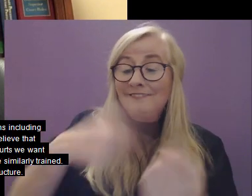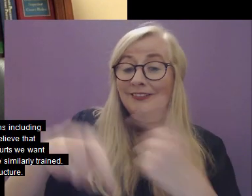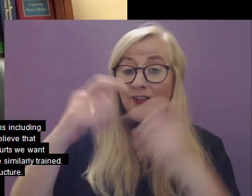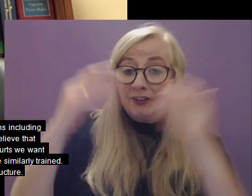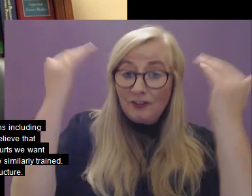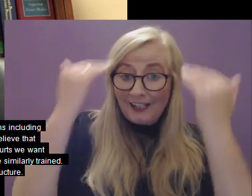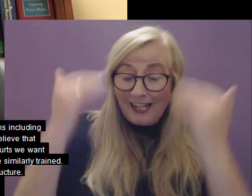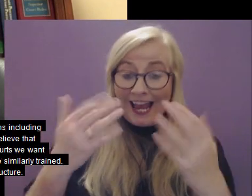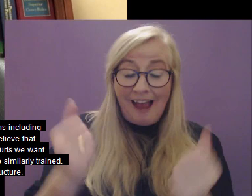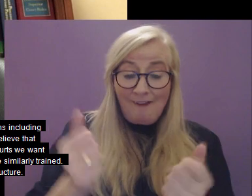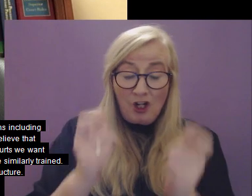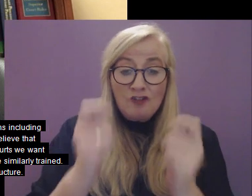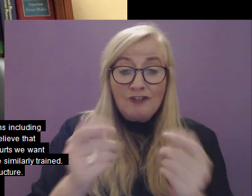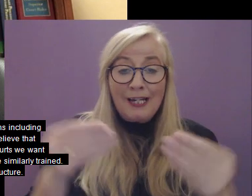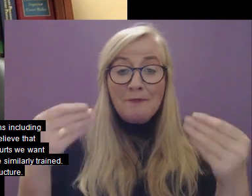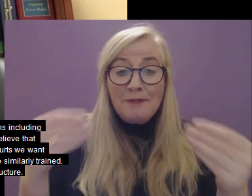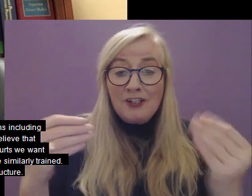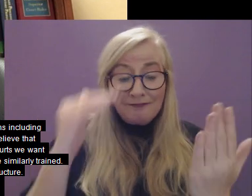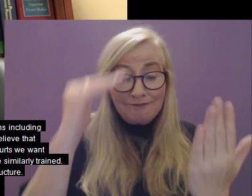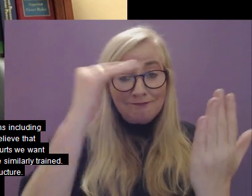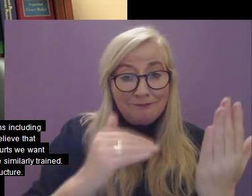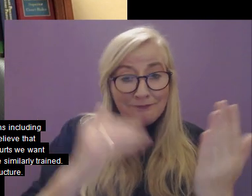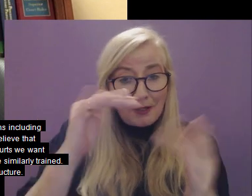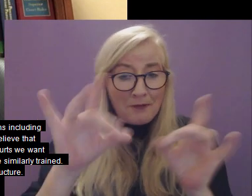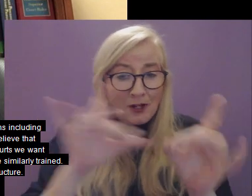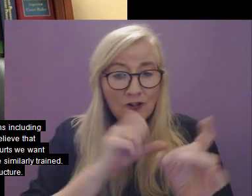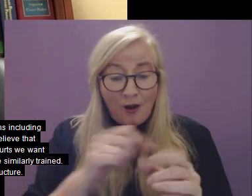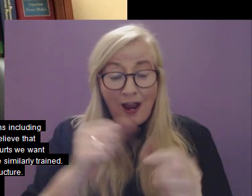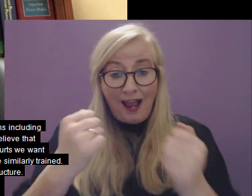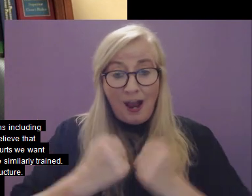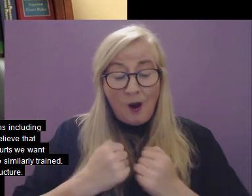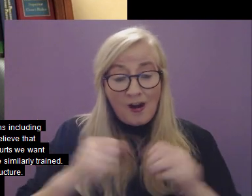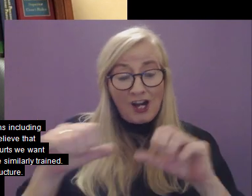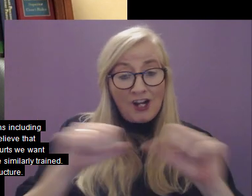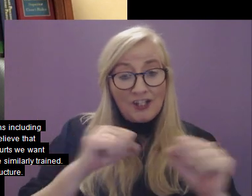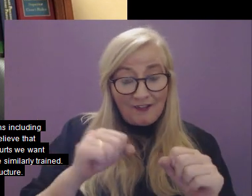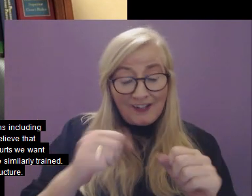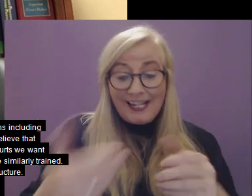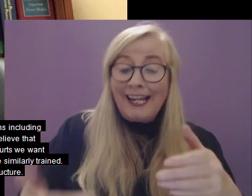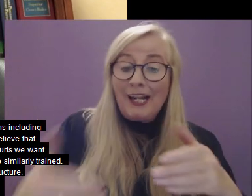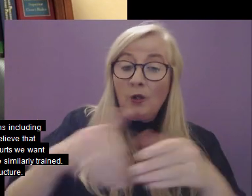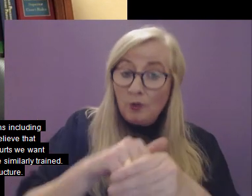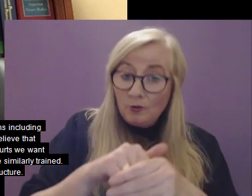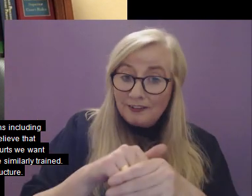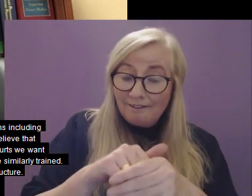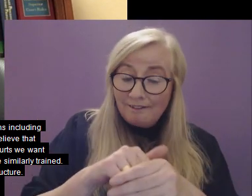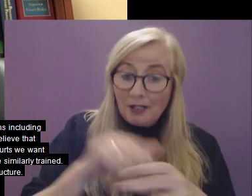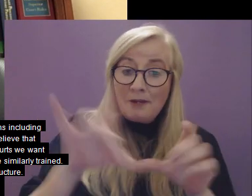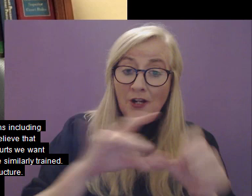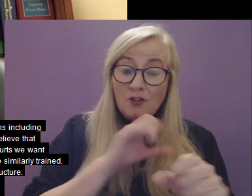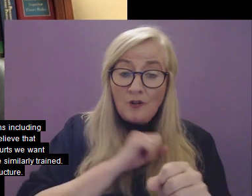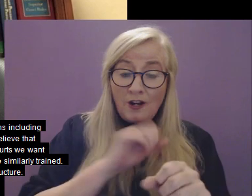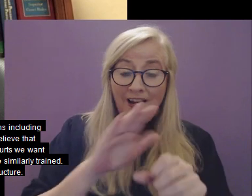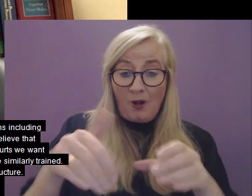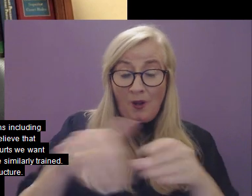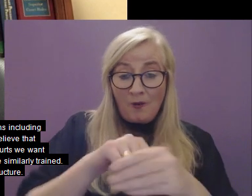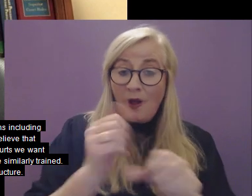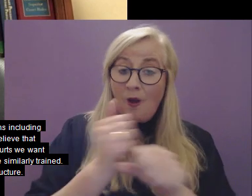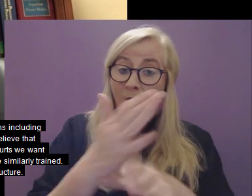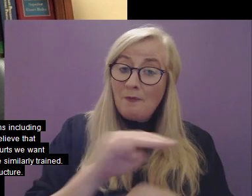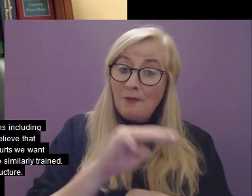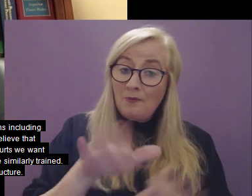have access to training materials regarding the need to ensure that our service extends in an inclusive way to all persons,